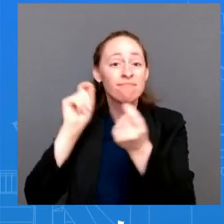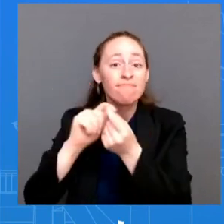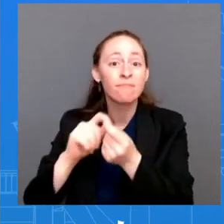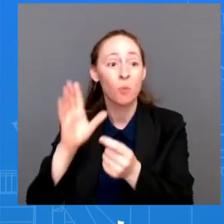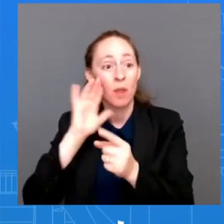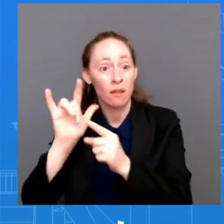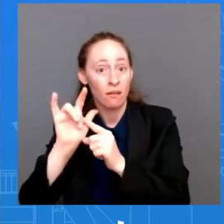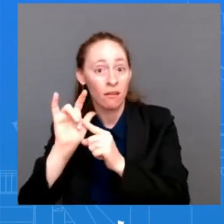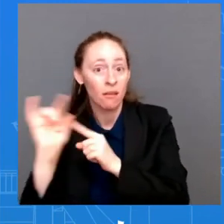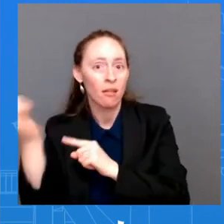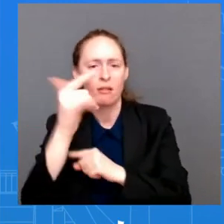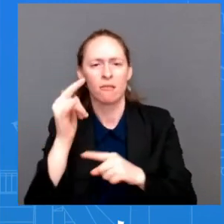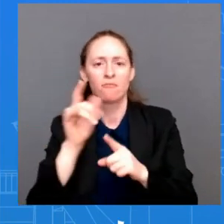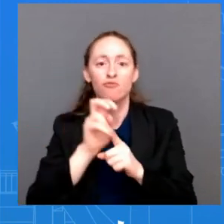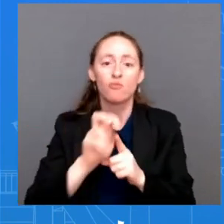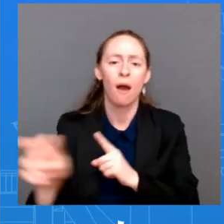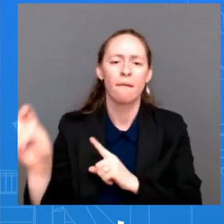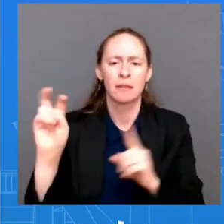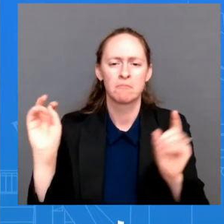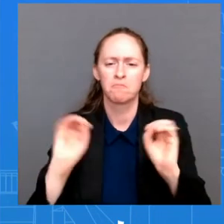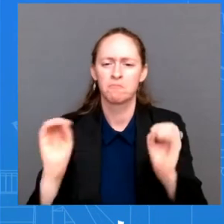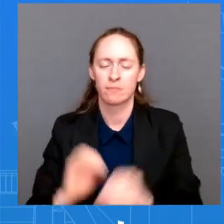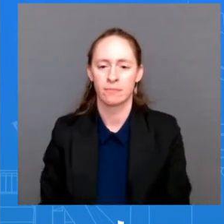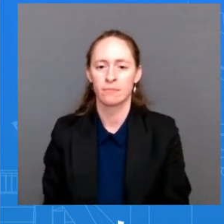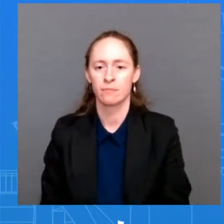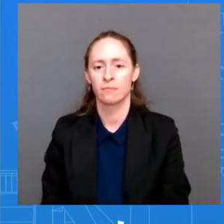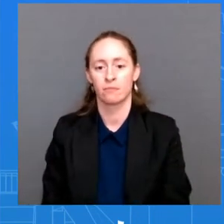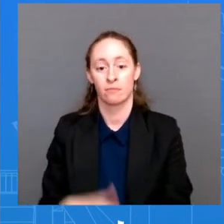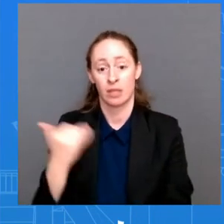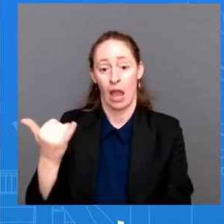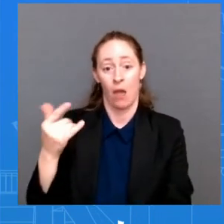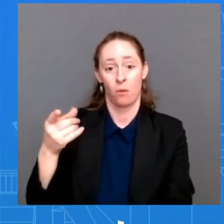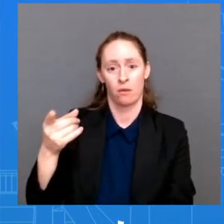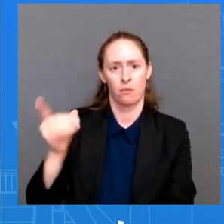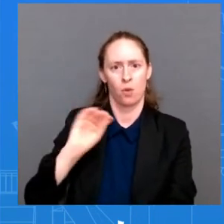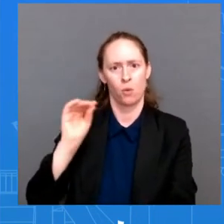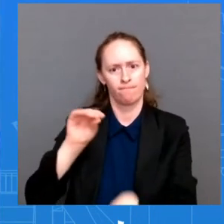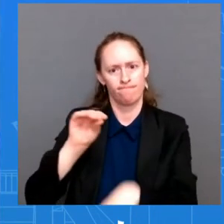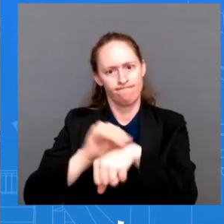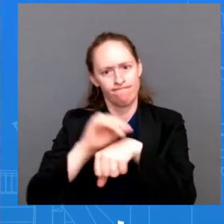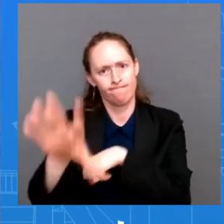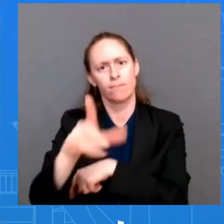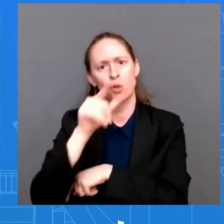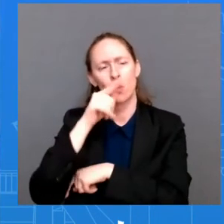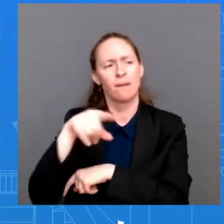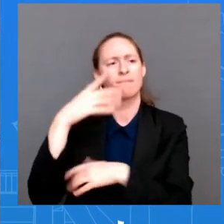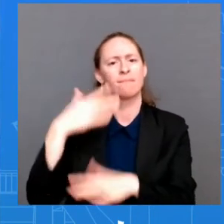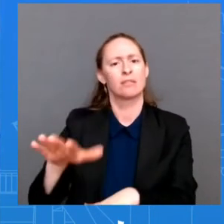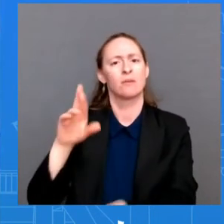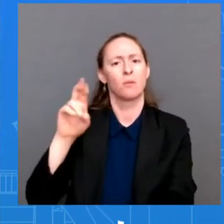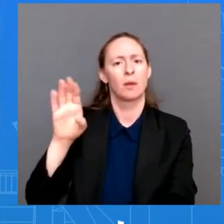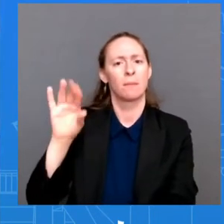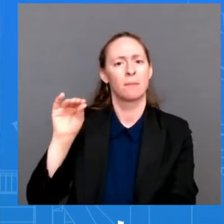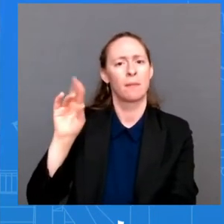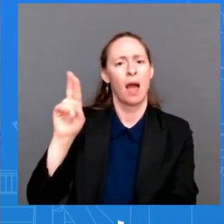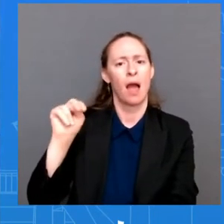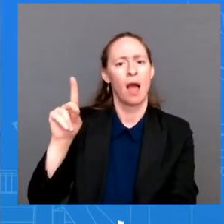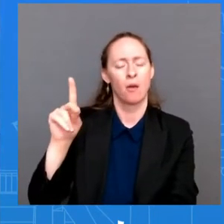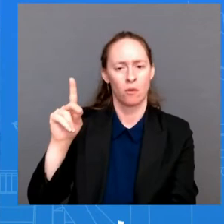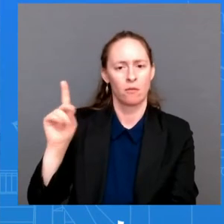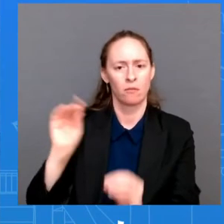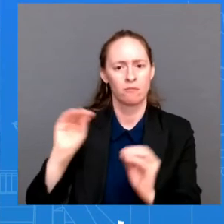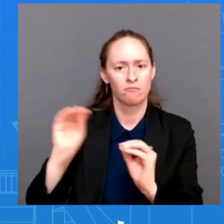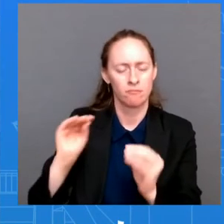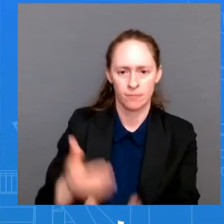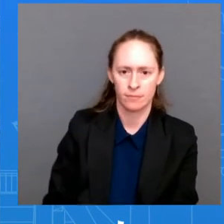doesn't have any recommendations for for for a rebound on operating under the uh assumption that when and if the president